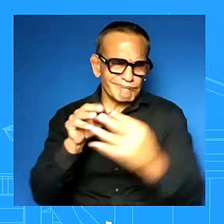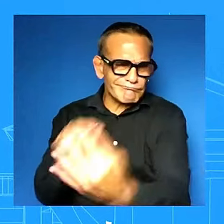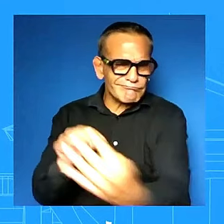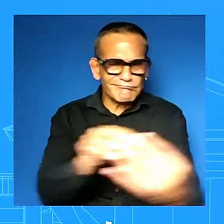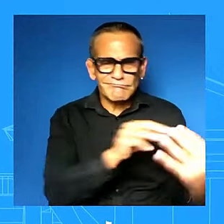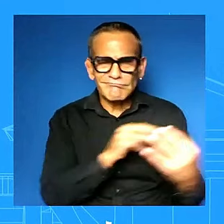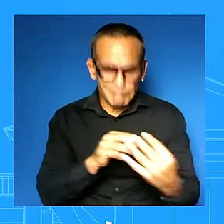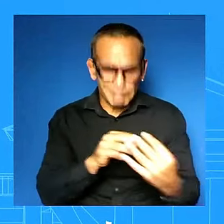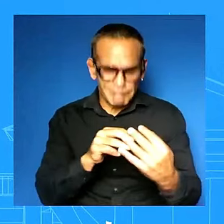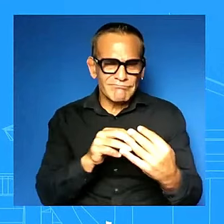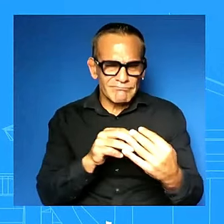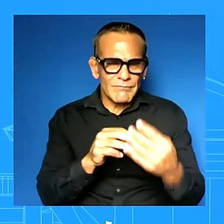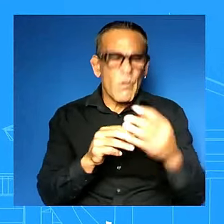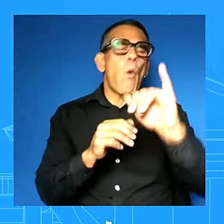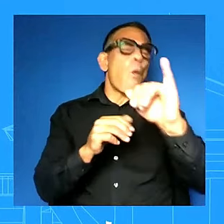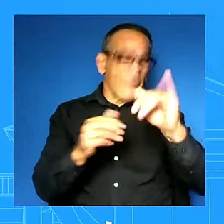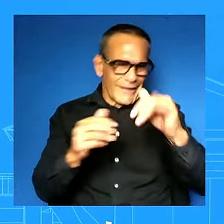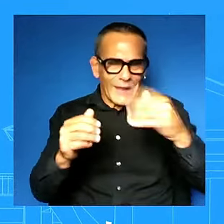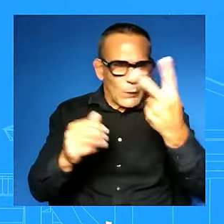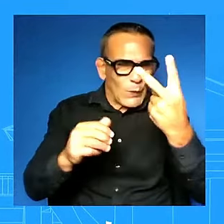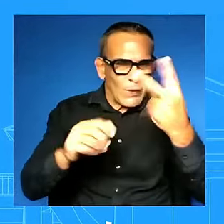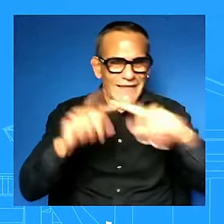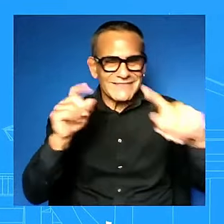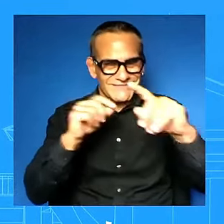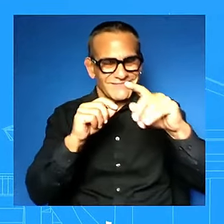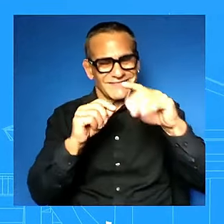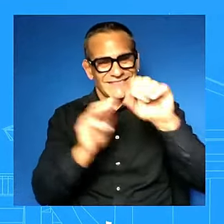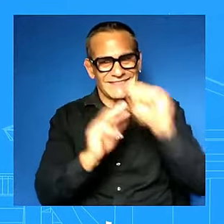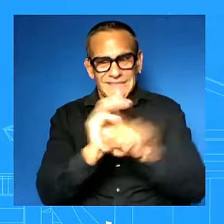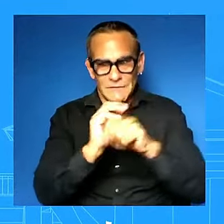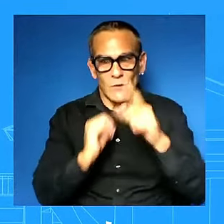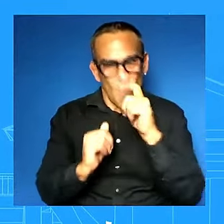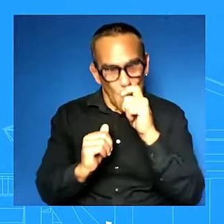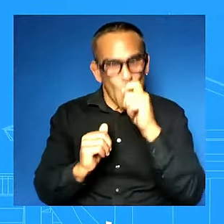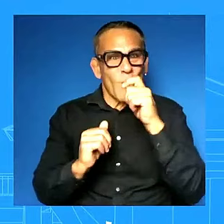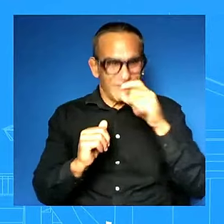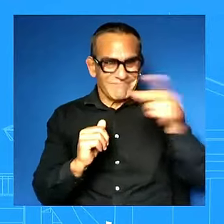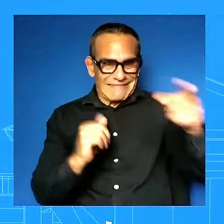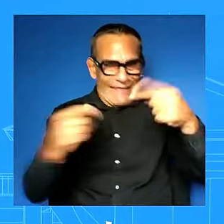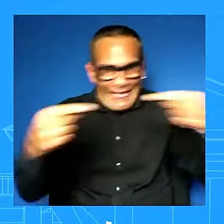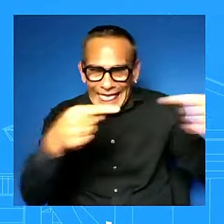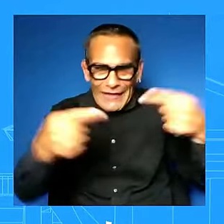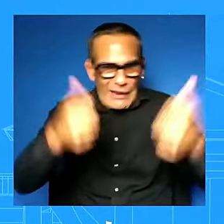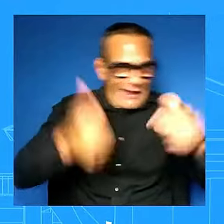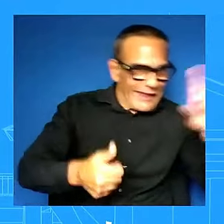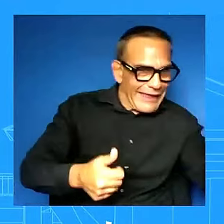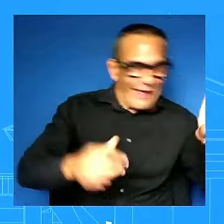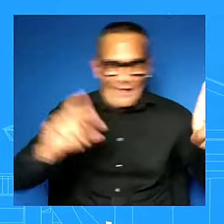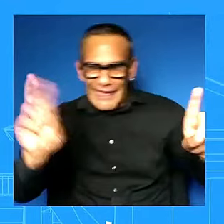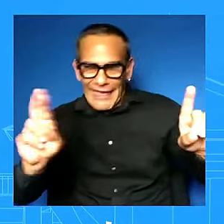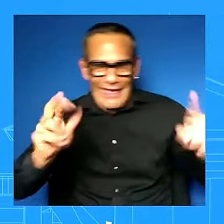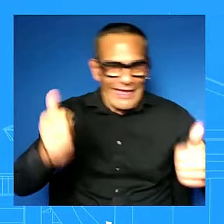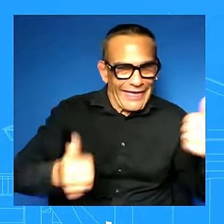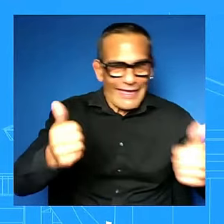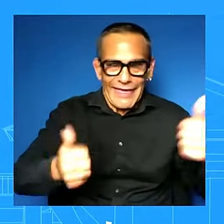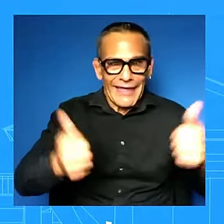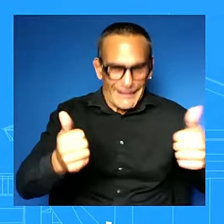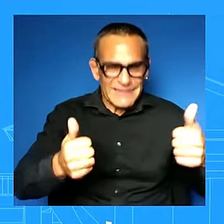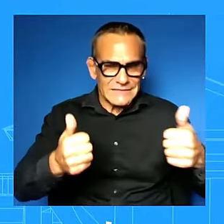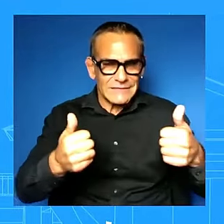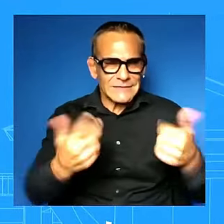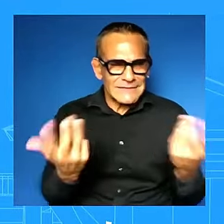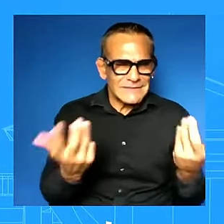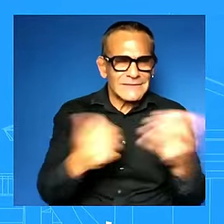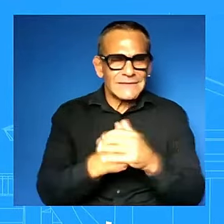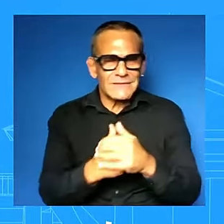household is paying for the same basket of goods and services on average they're about a thousand dollars more per month compared to